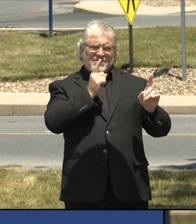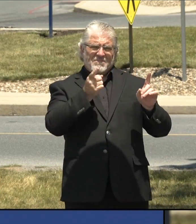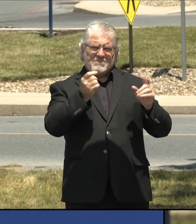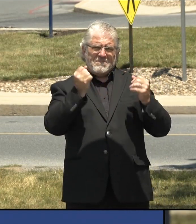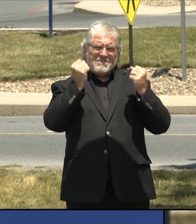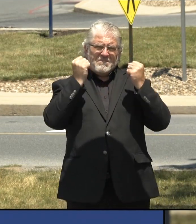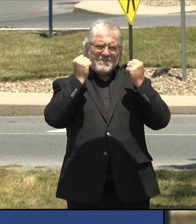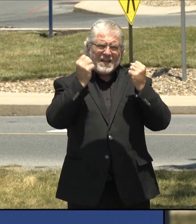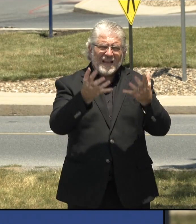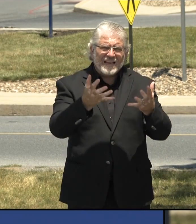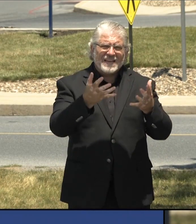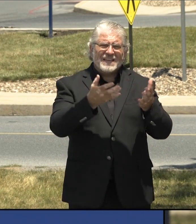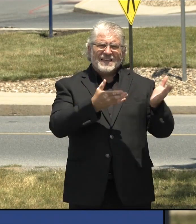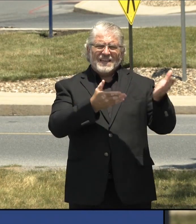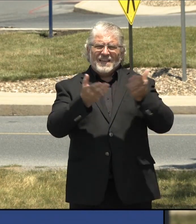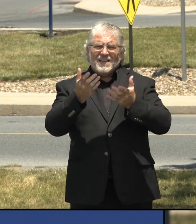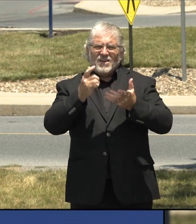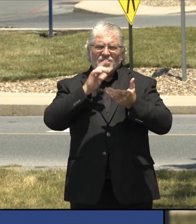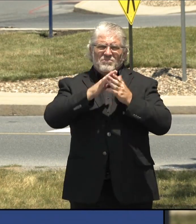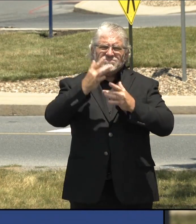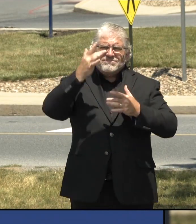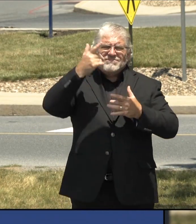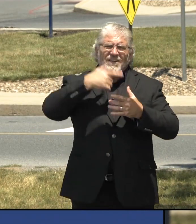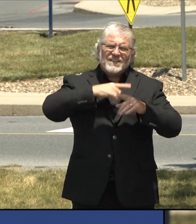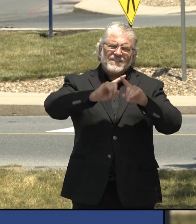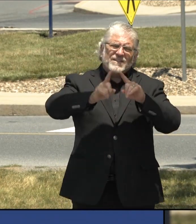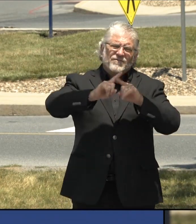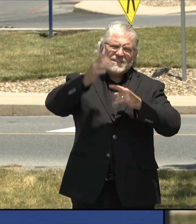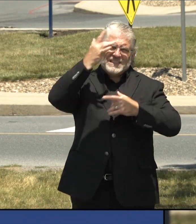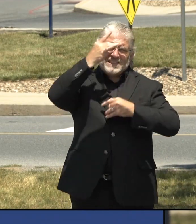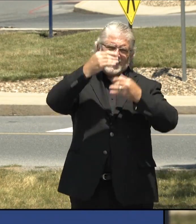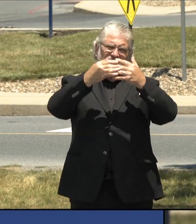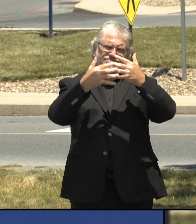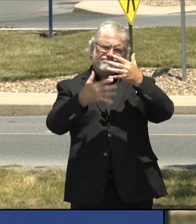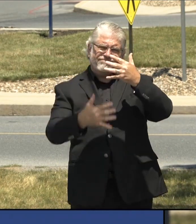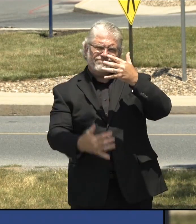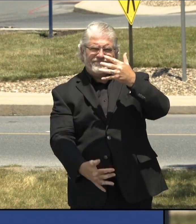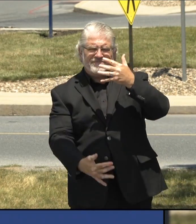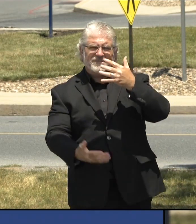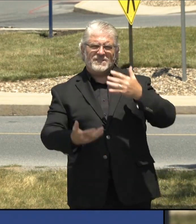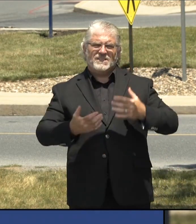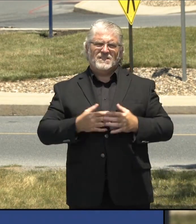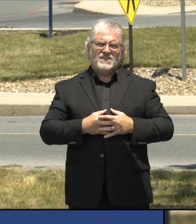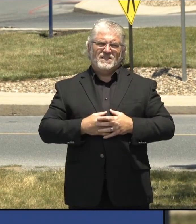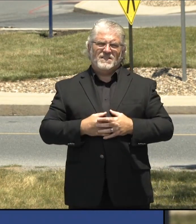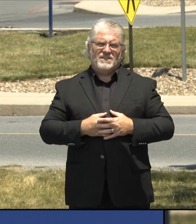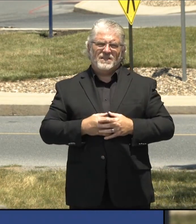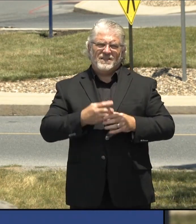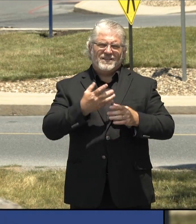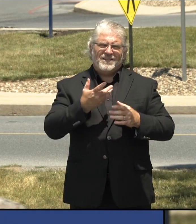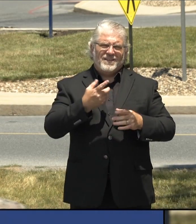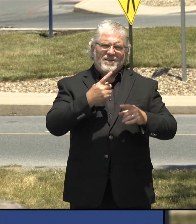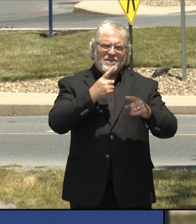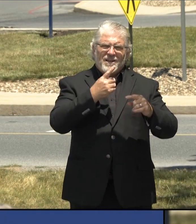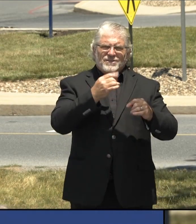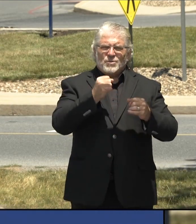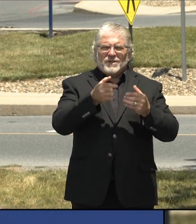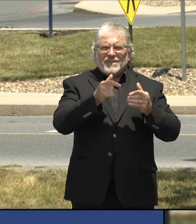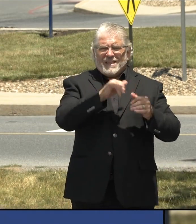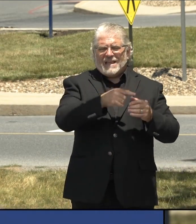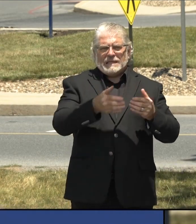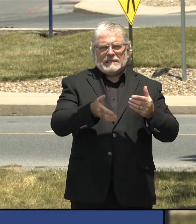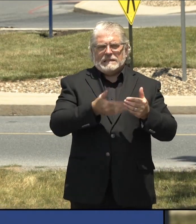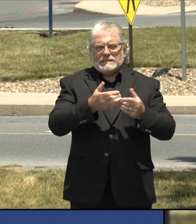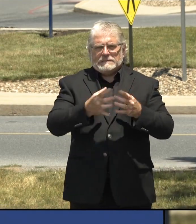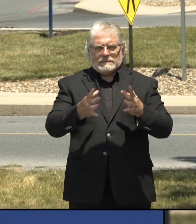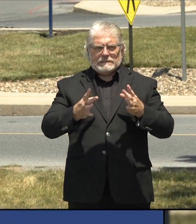chronic medical conditions, comorbid conditions in a congregate setting with a very contagious respiratory virus is going to be an extreme challenge.